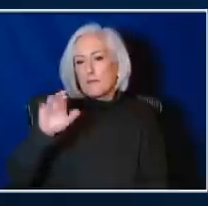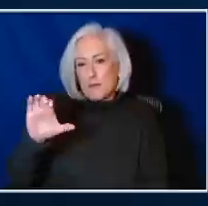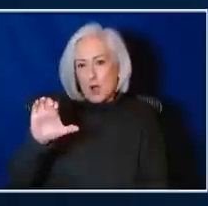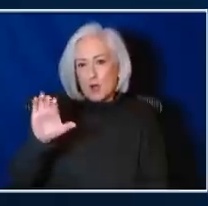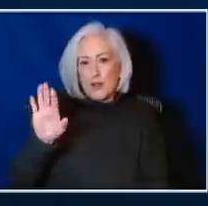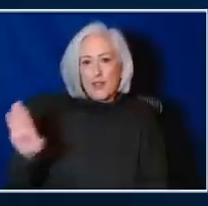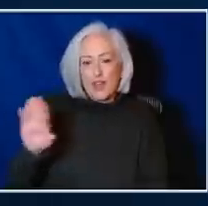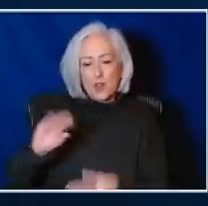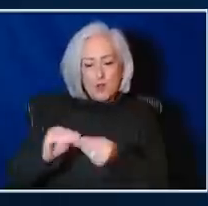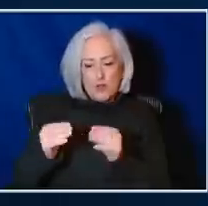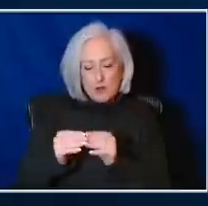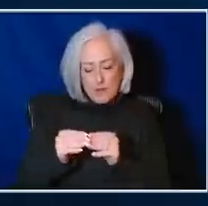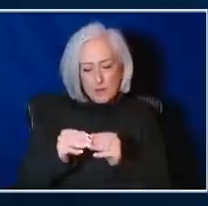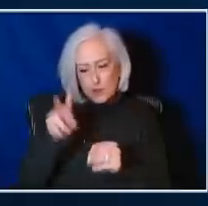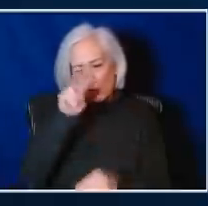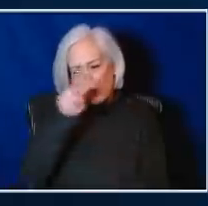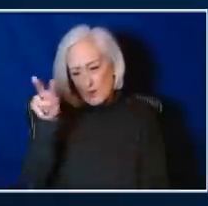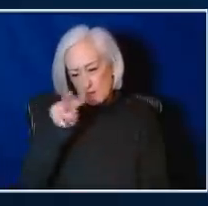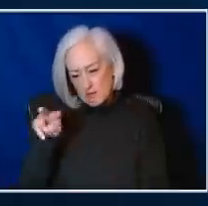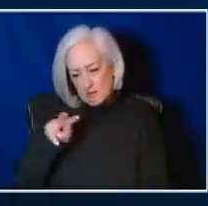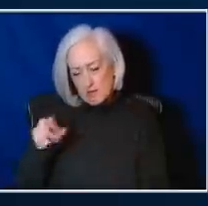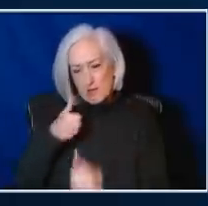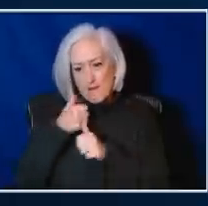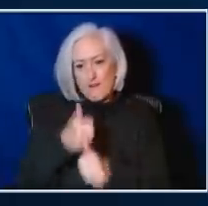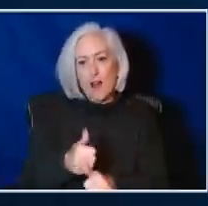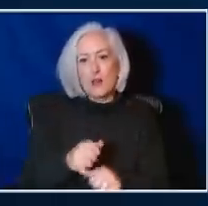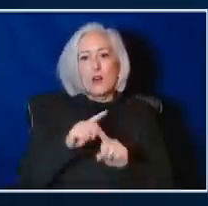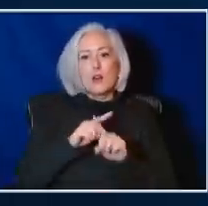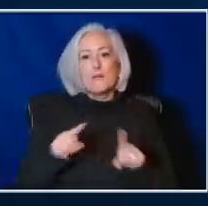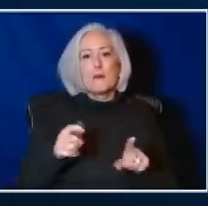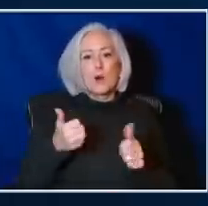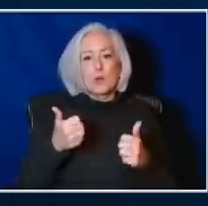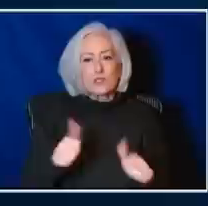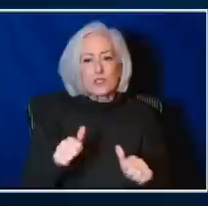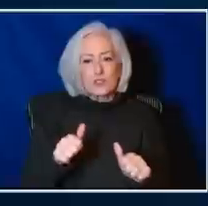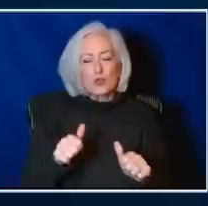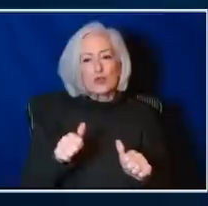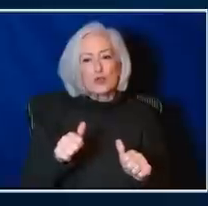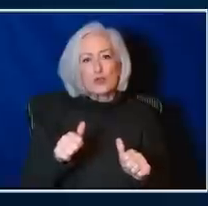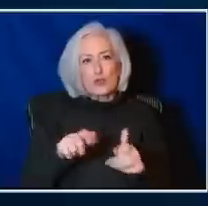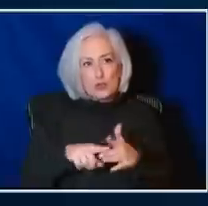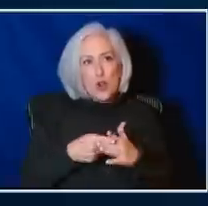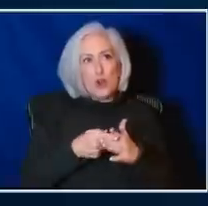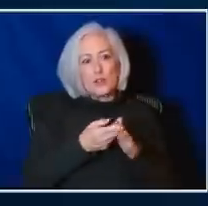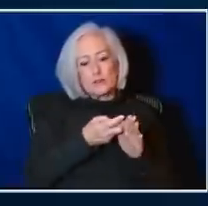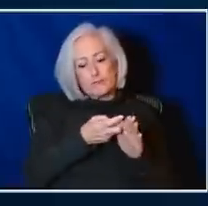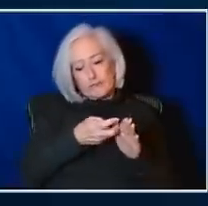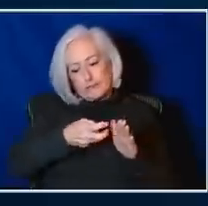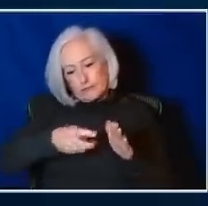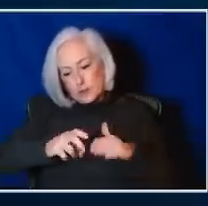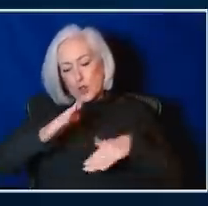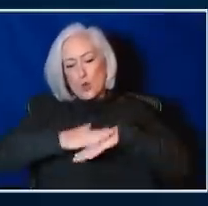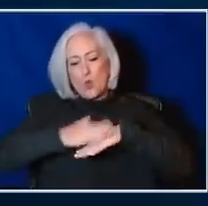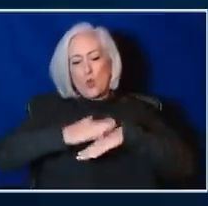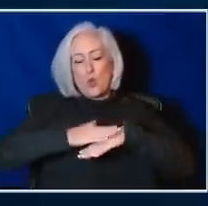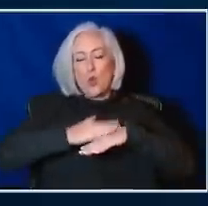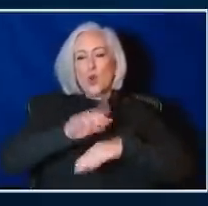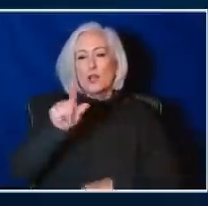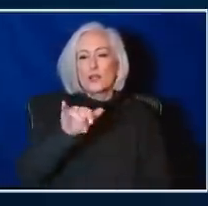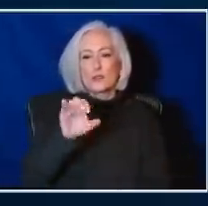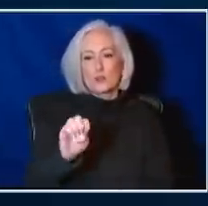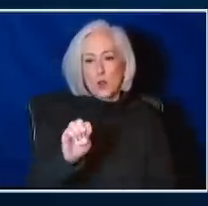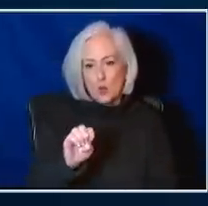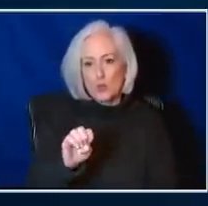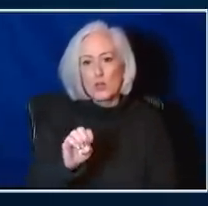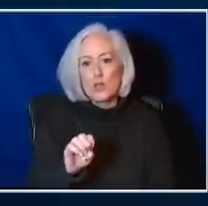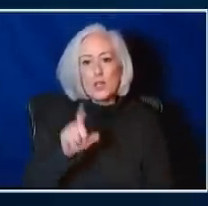look at. But I would say that we are starting to teeter into that, that, you know, warning zone where you are going to